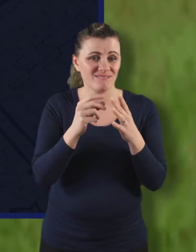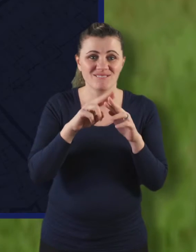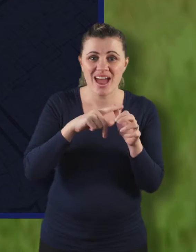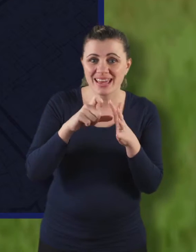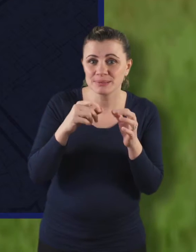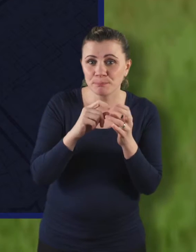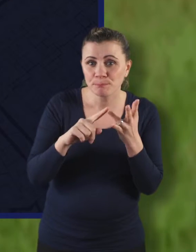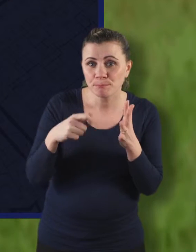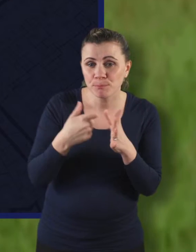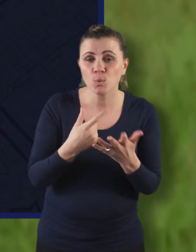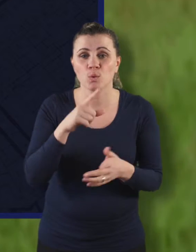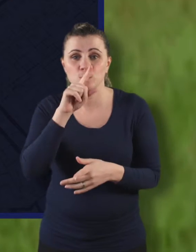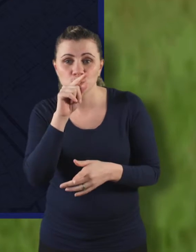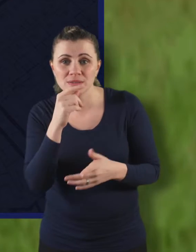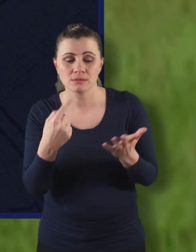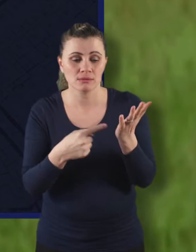internet.